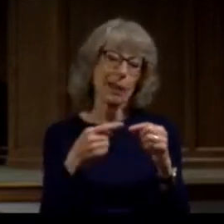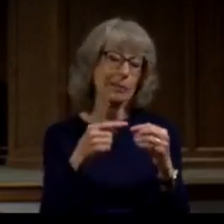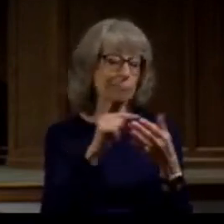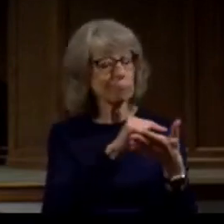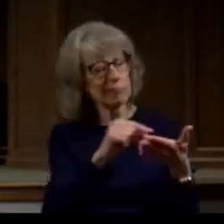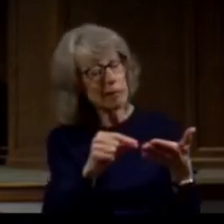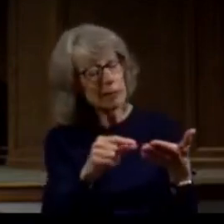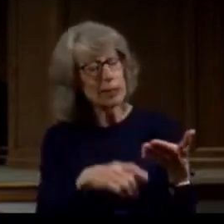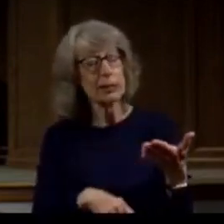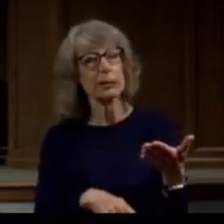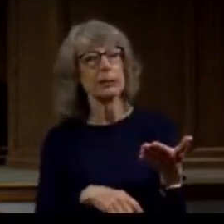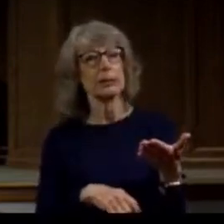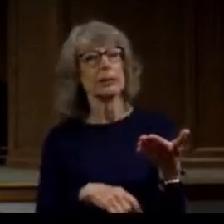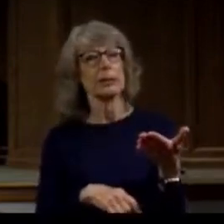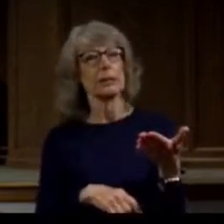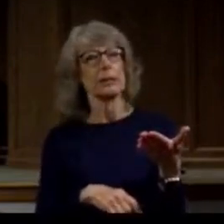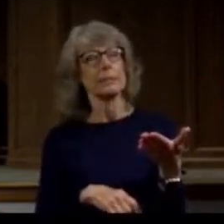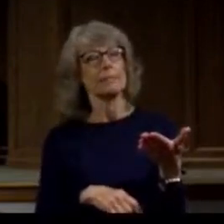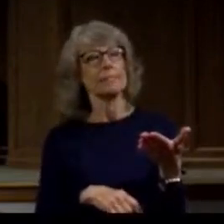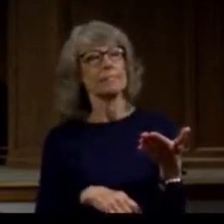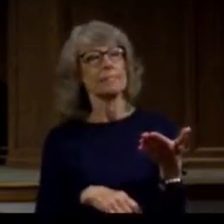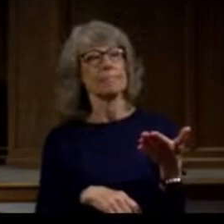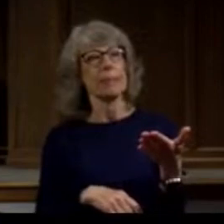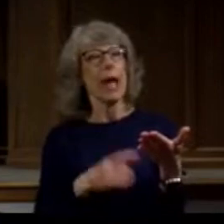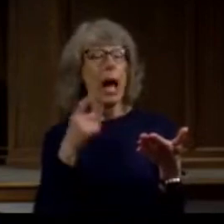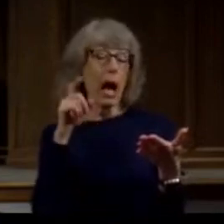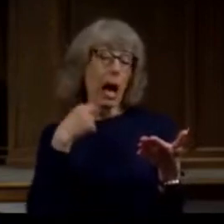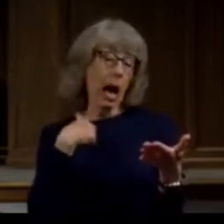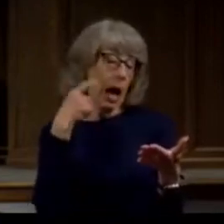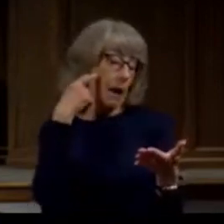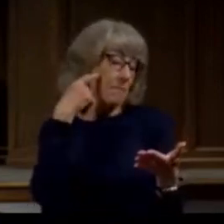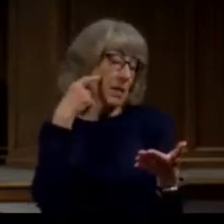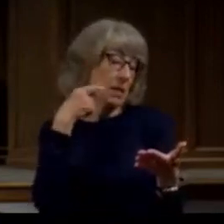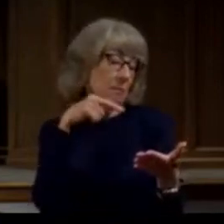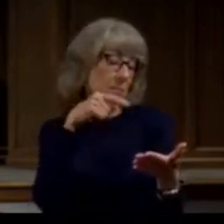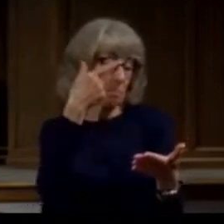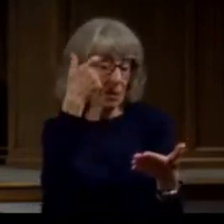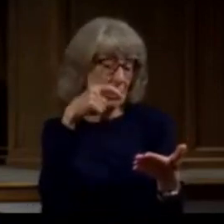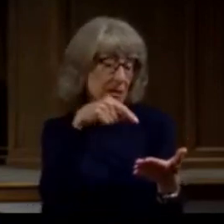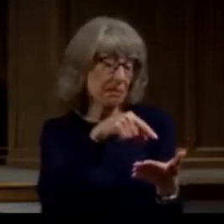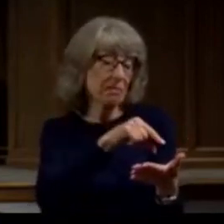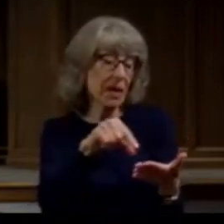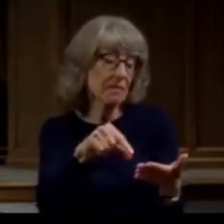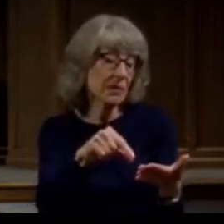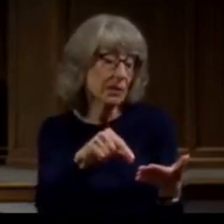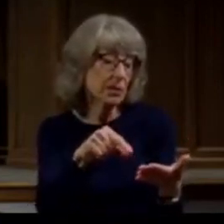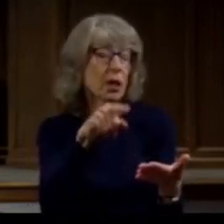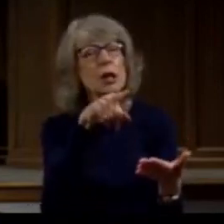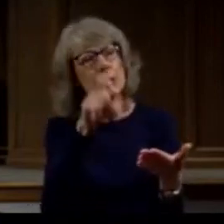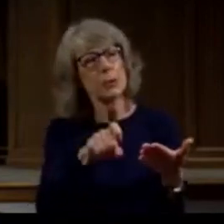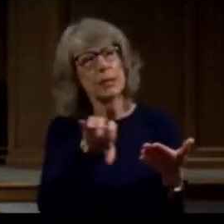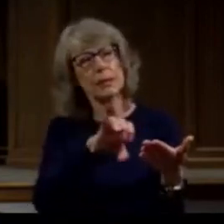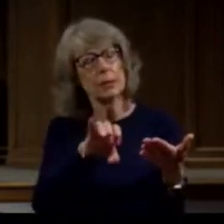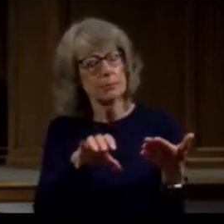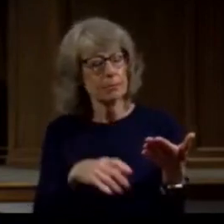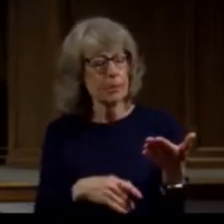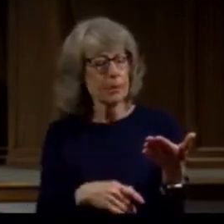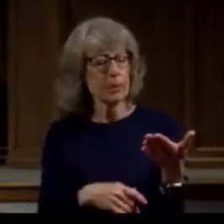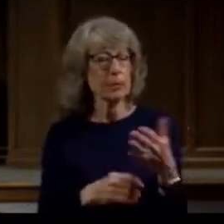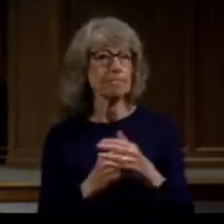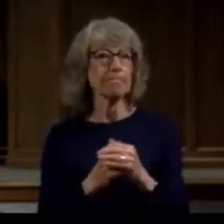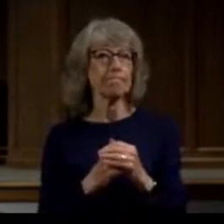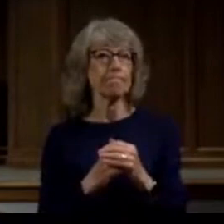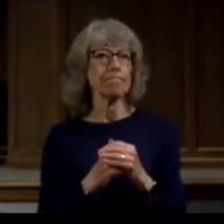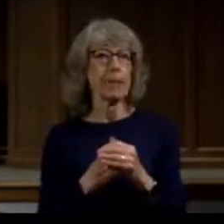and they've come to you and they're saying this is what I think we should do and you are trying to decide what is true that could be